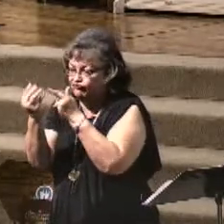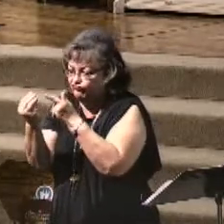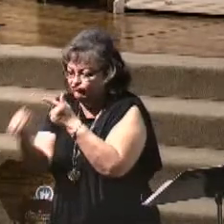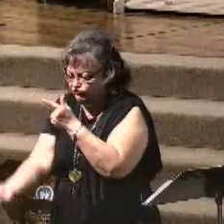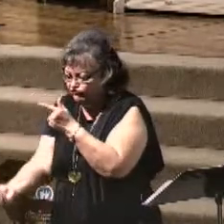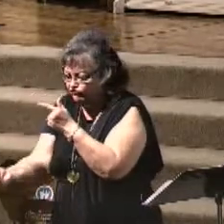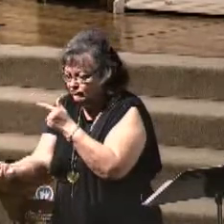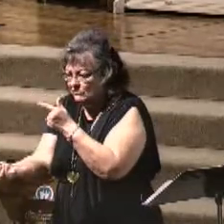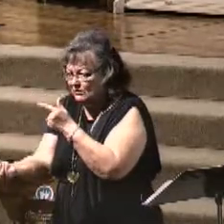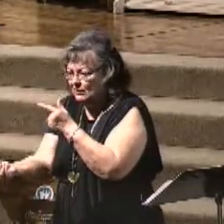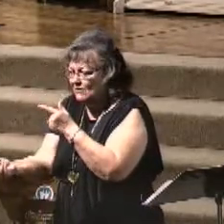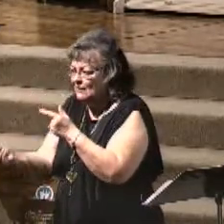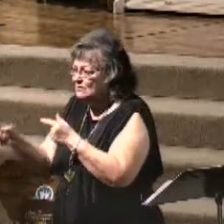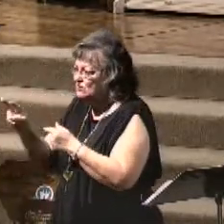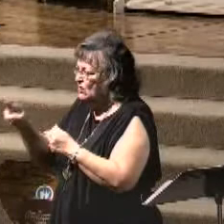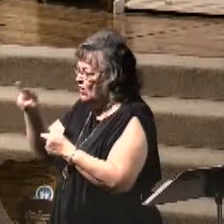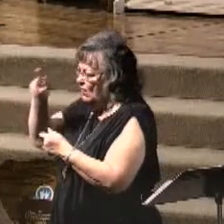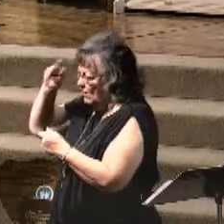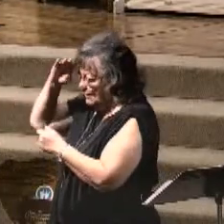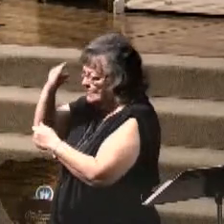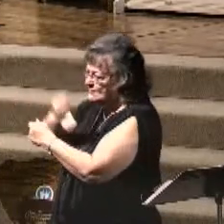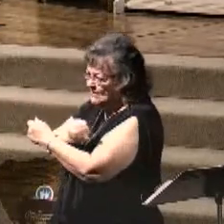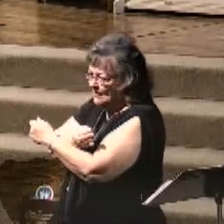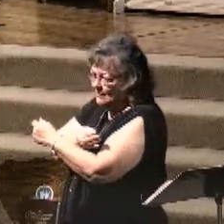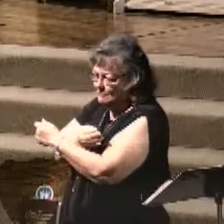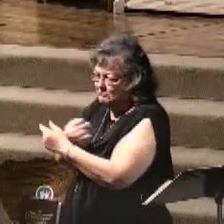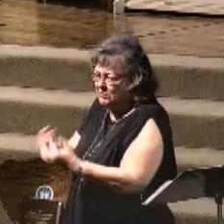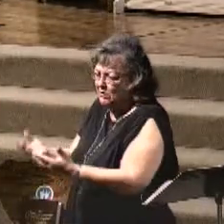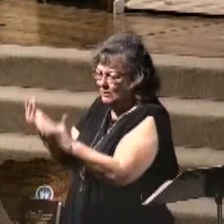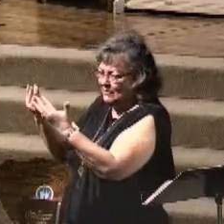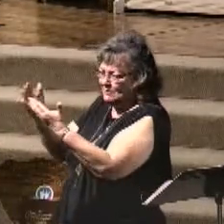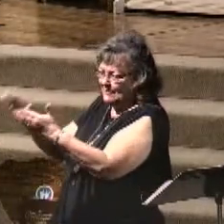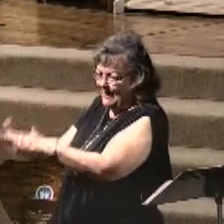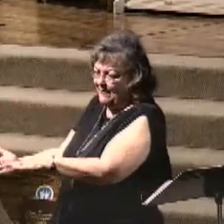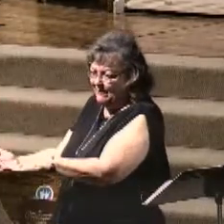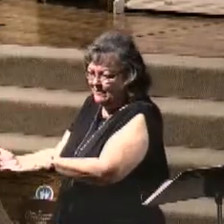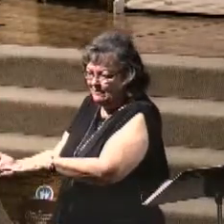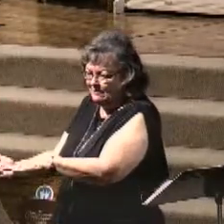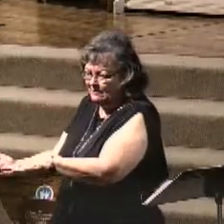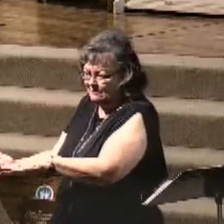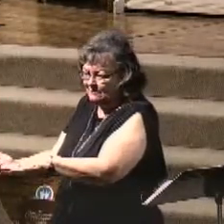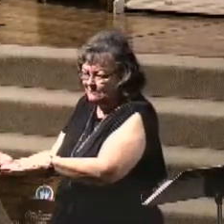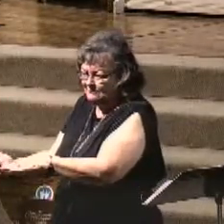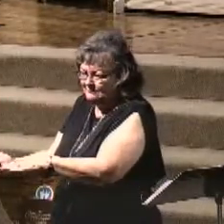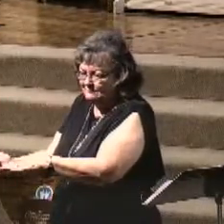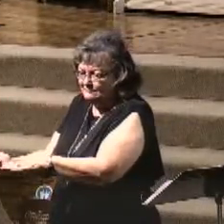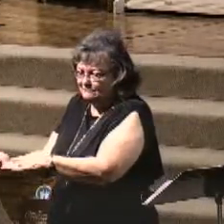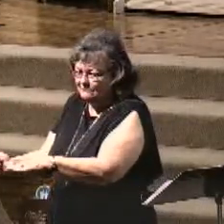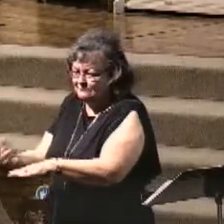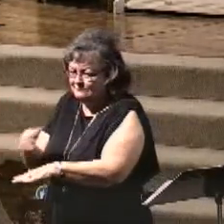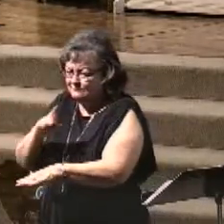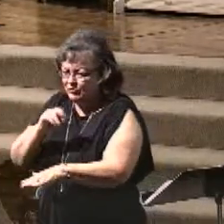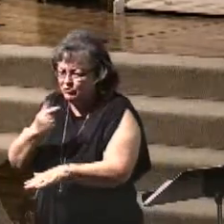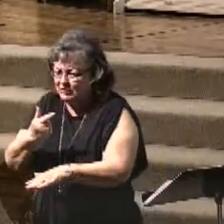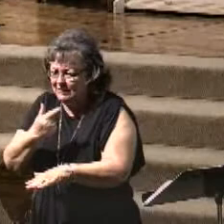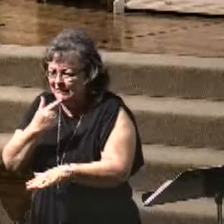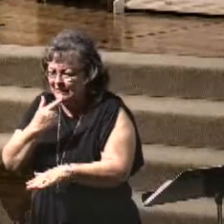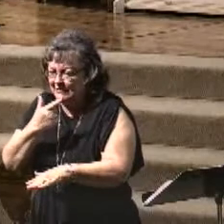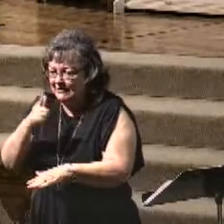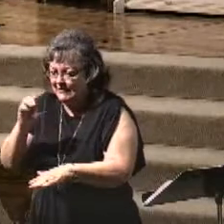He stood there and witnessed his own son burning to death. R.G. Lee said that that man,